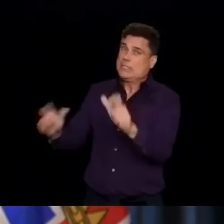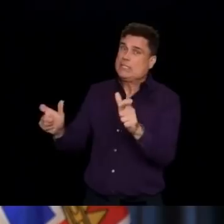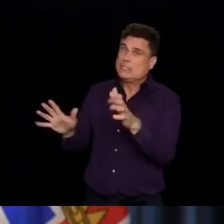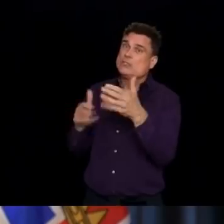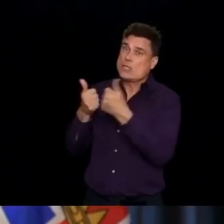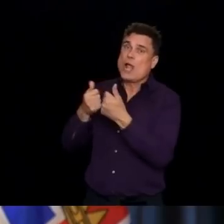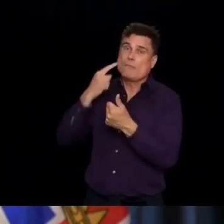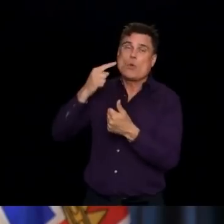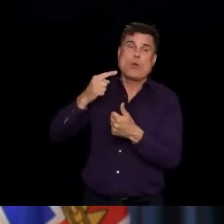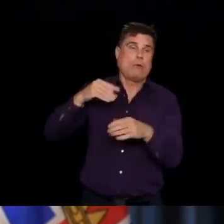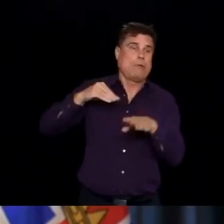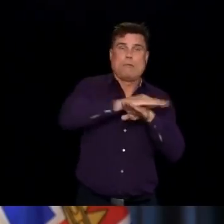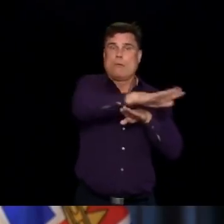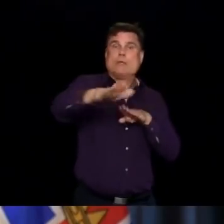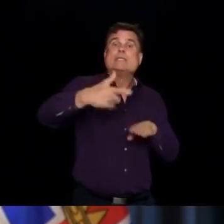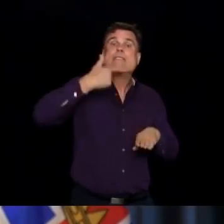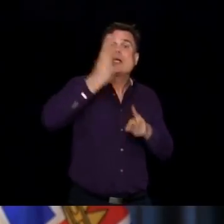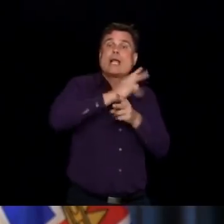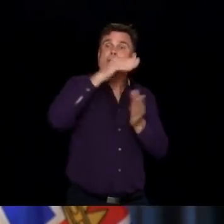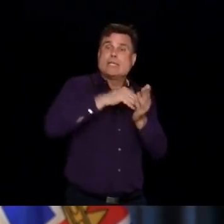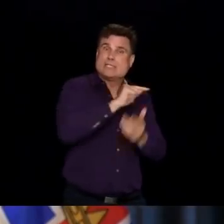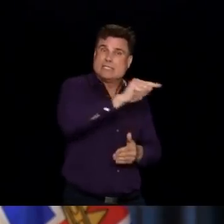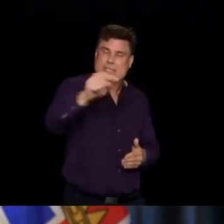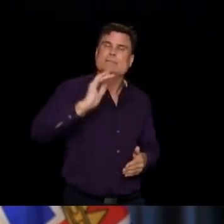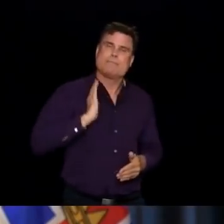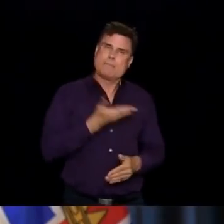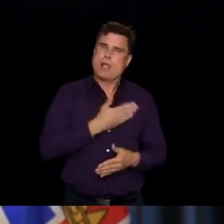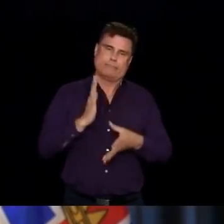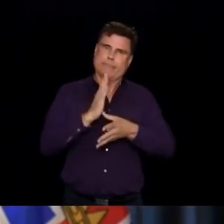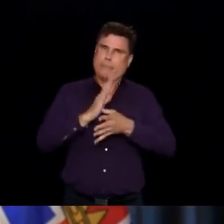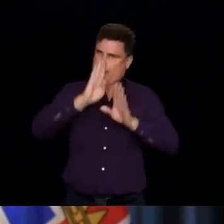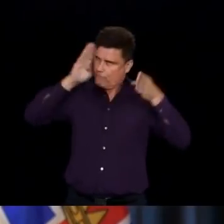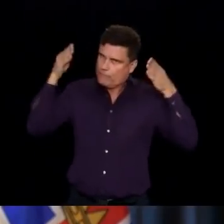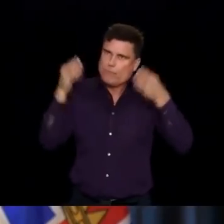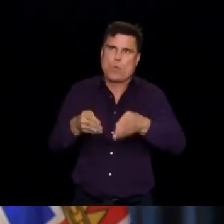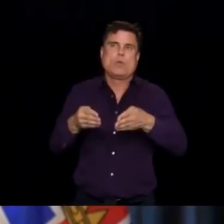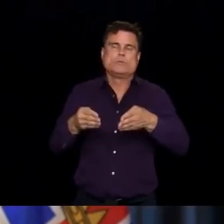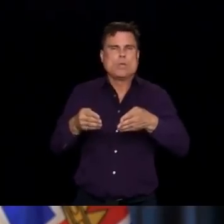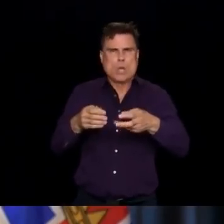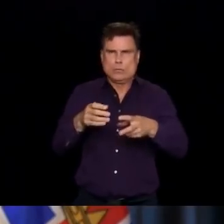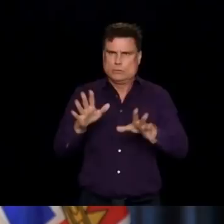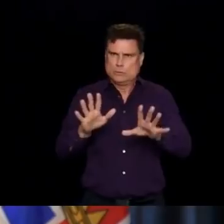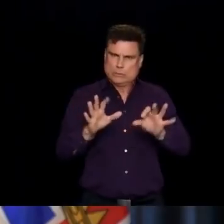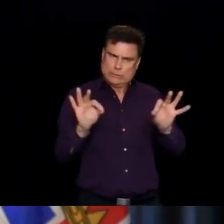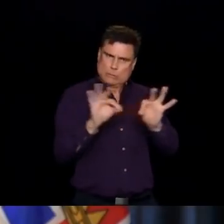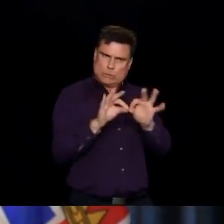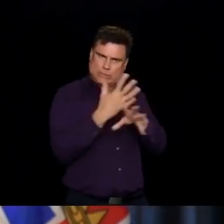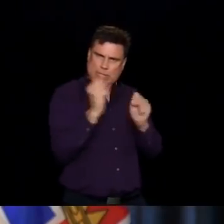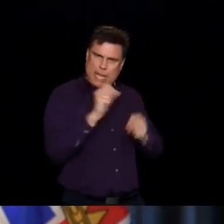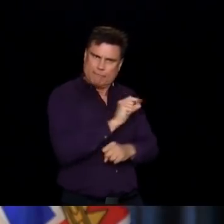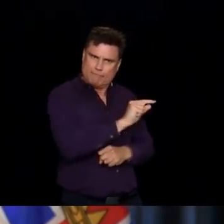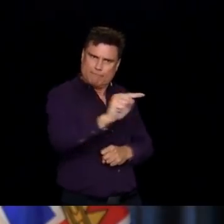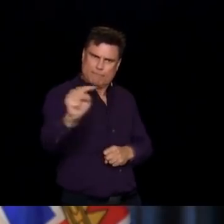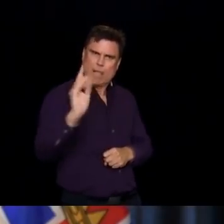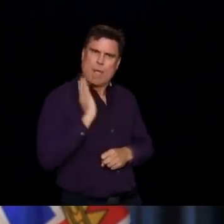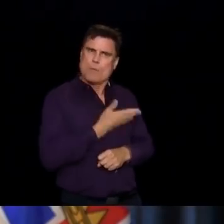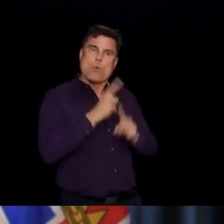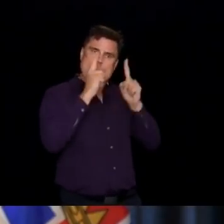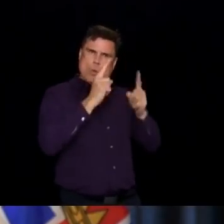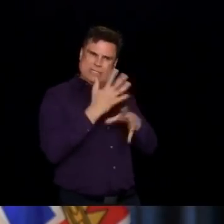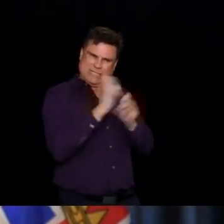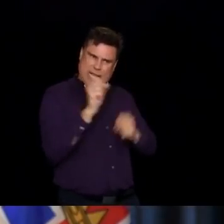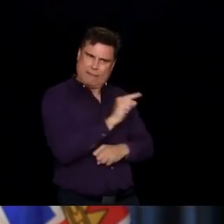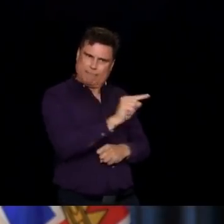So right now, we're focused every day on dealing with the reality of keeping people safe as we open up to visits of keeping people safe.